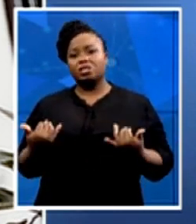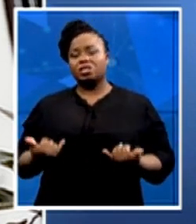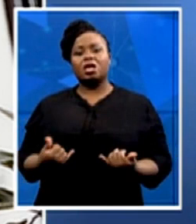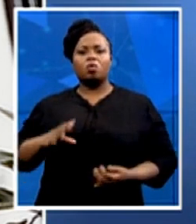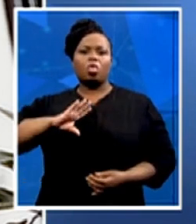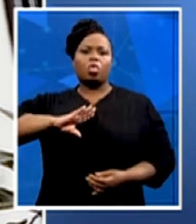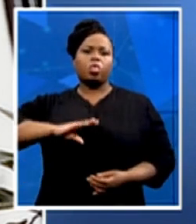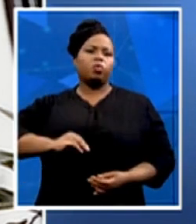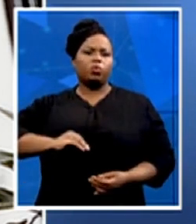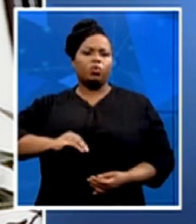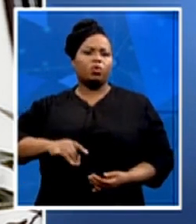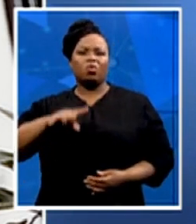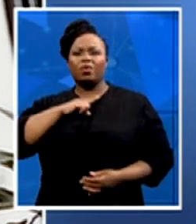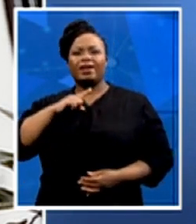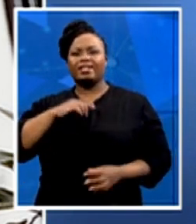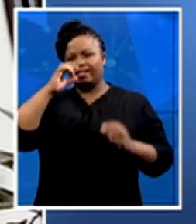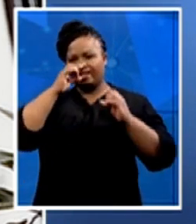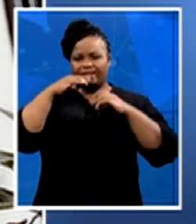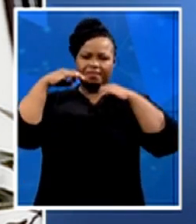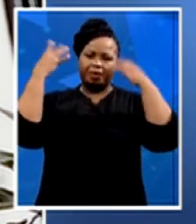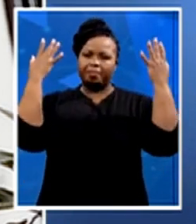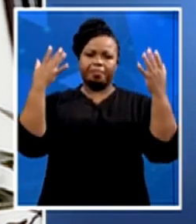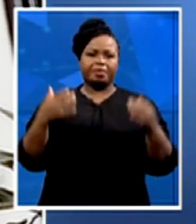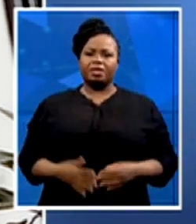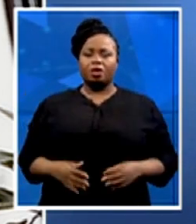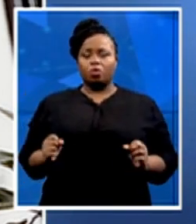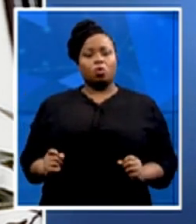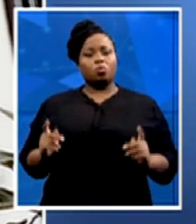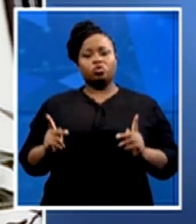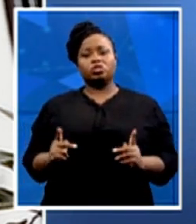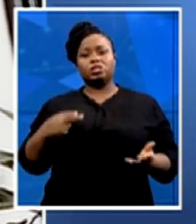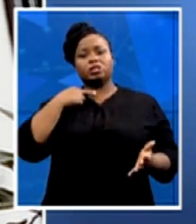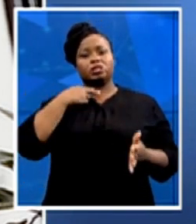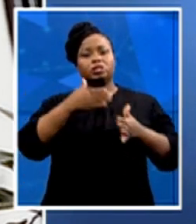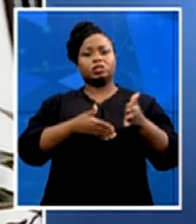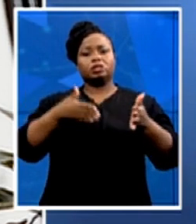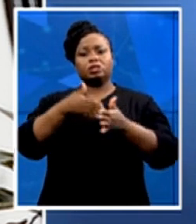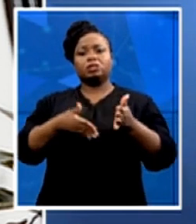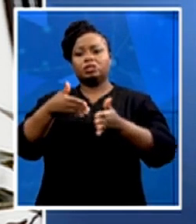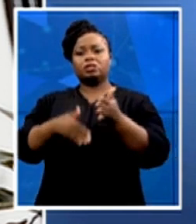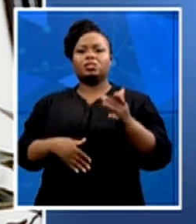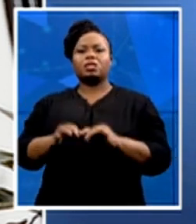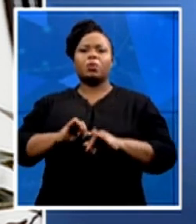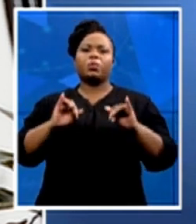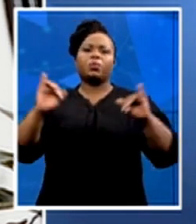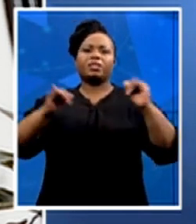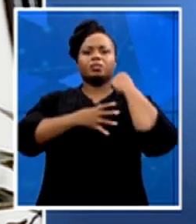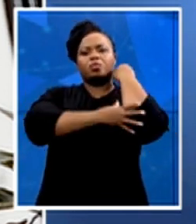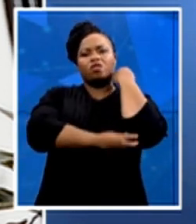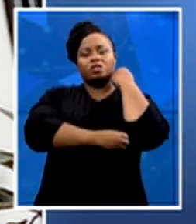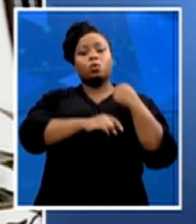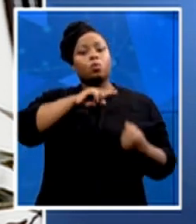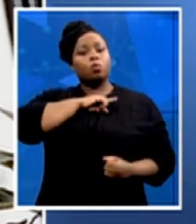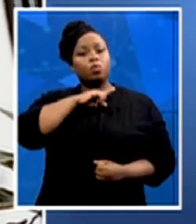uplift themselves out of the poverty trench. And this is because of failed interventions by government unable to really